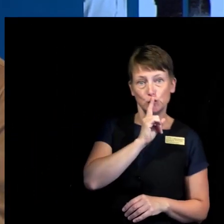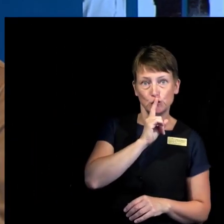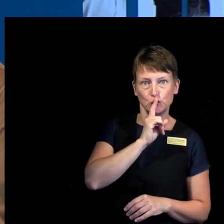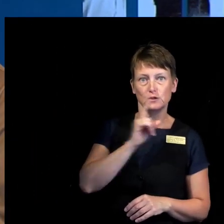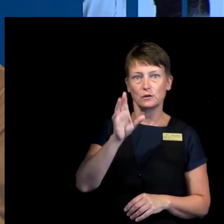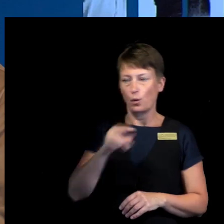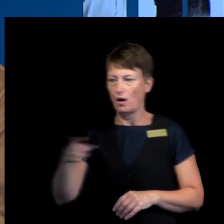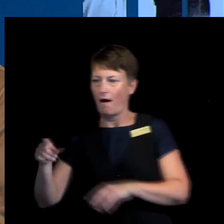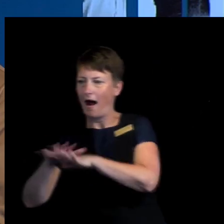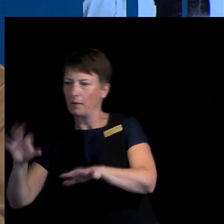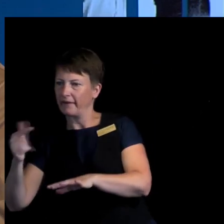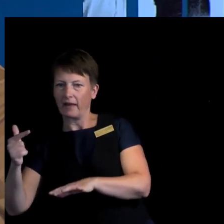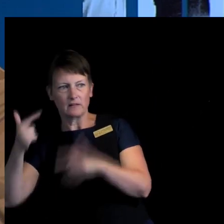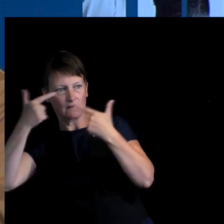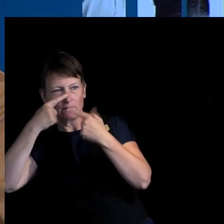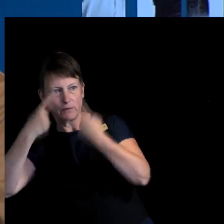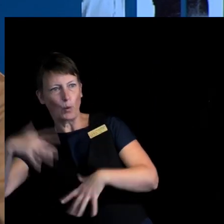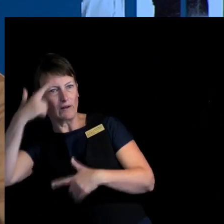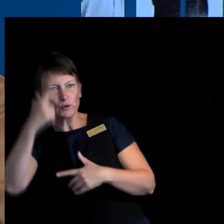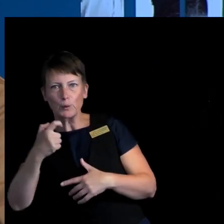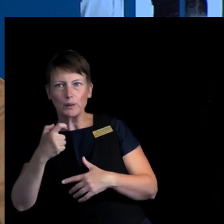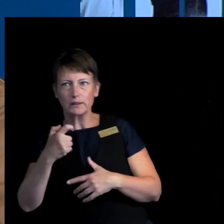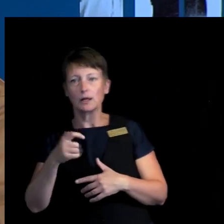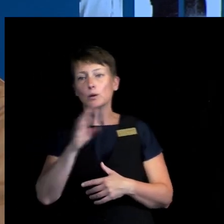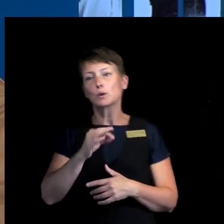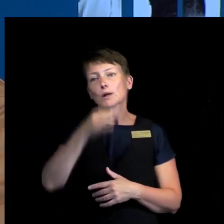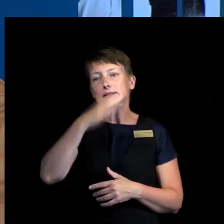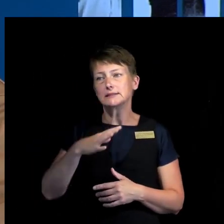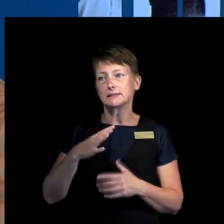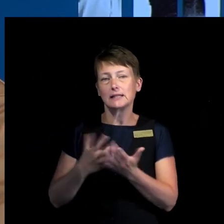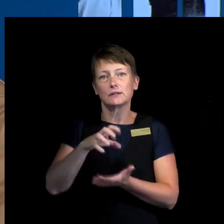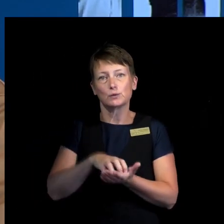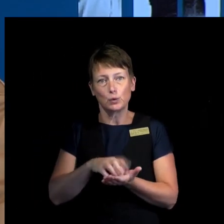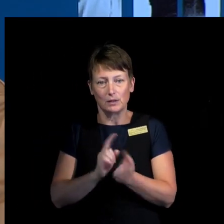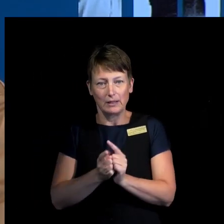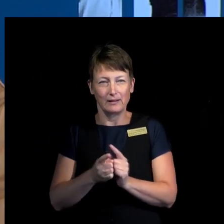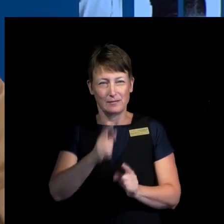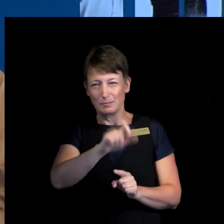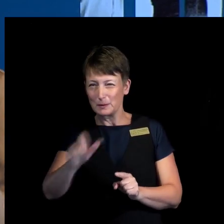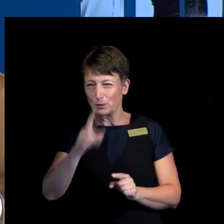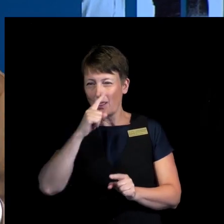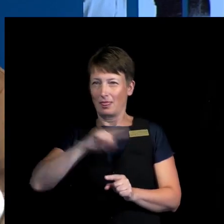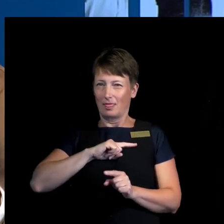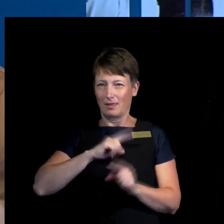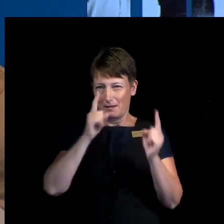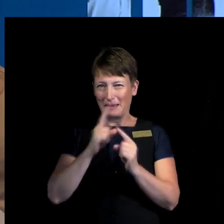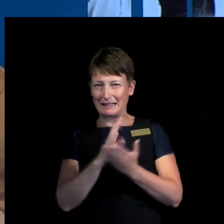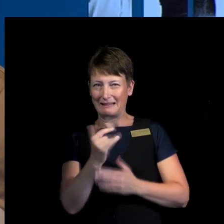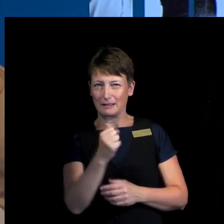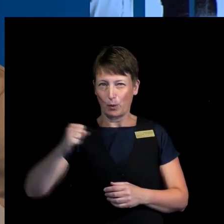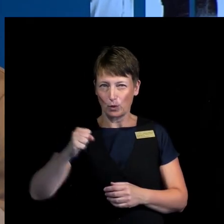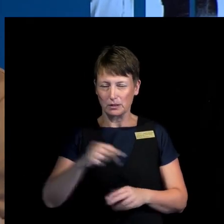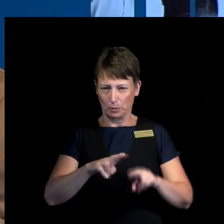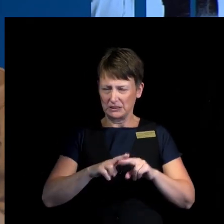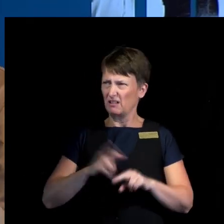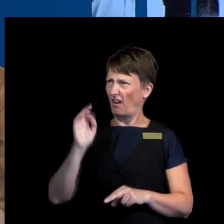And the, you risk having a situation where the, the, the victims of human rights abuses feel that the United Nations doesn't care about them.